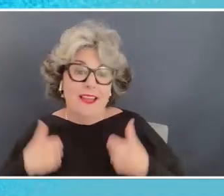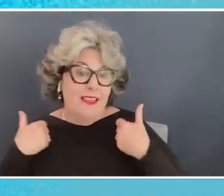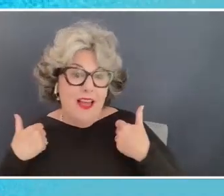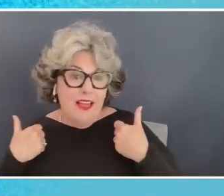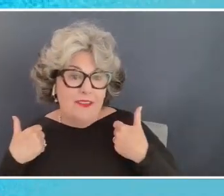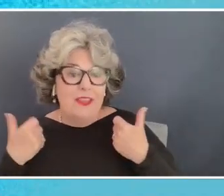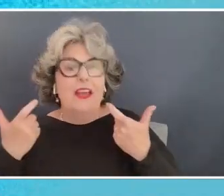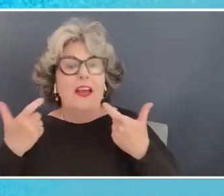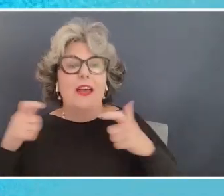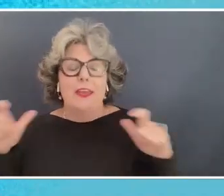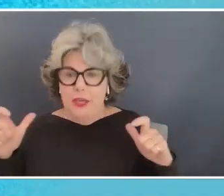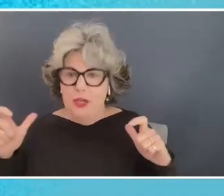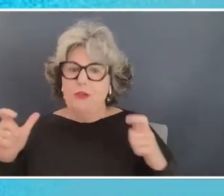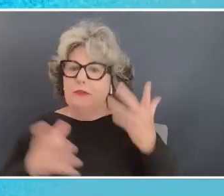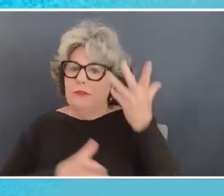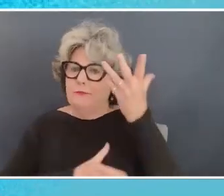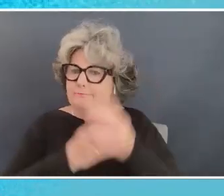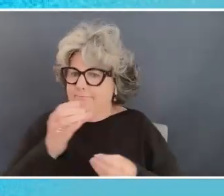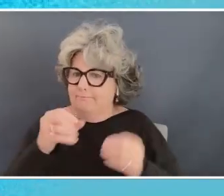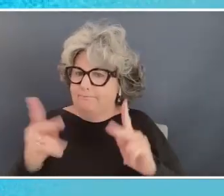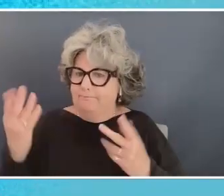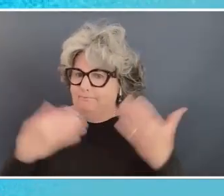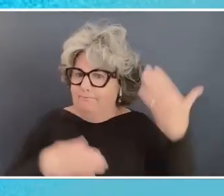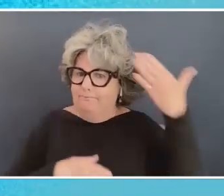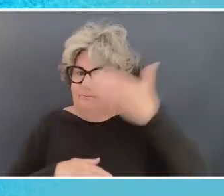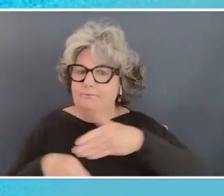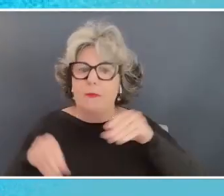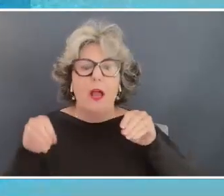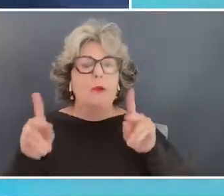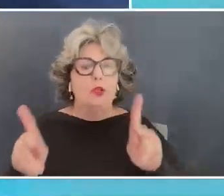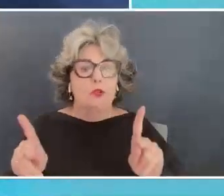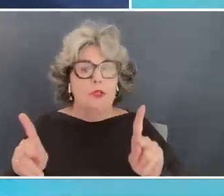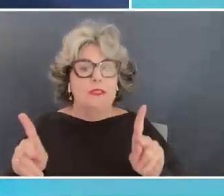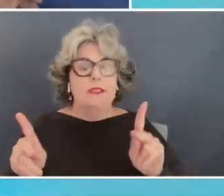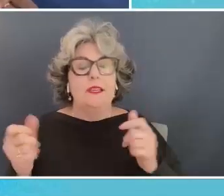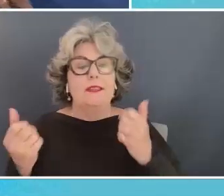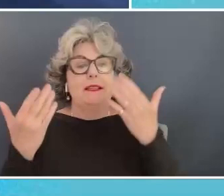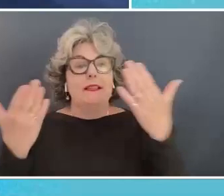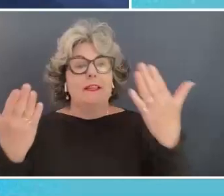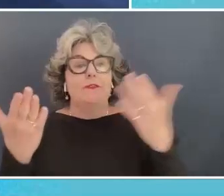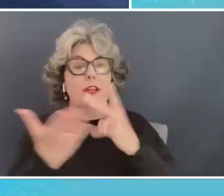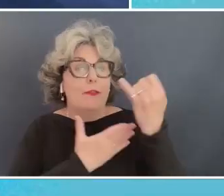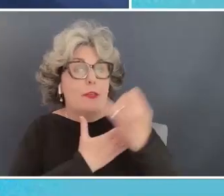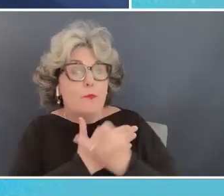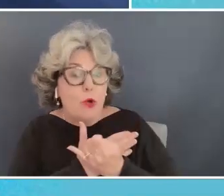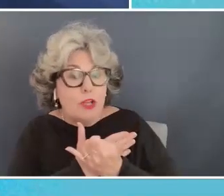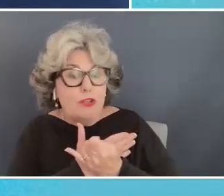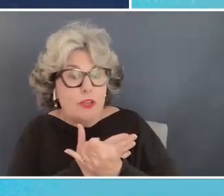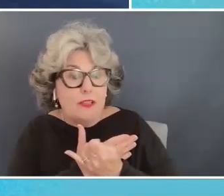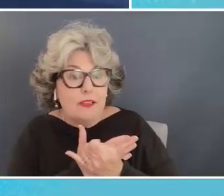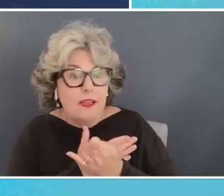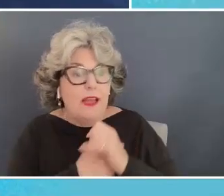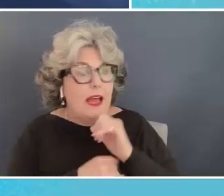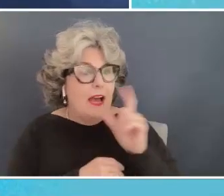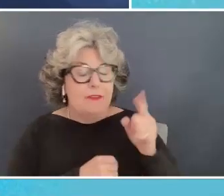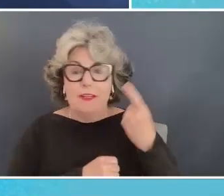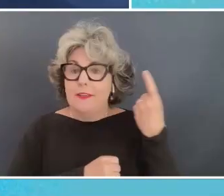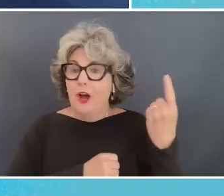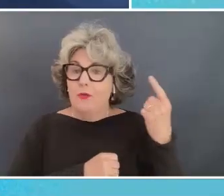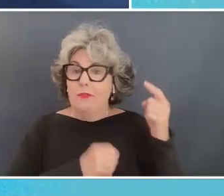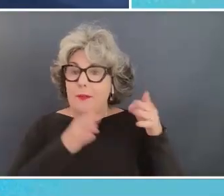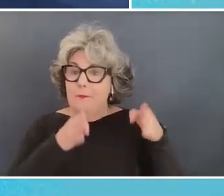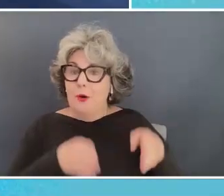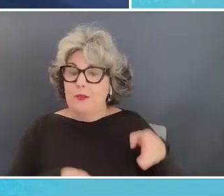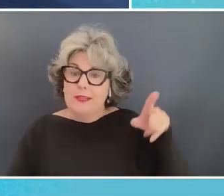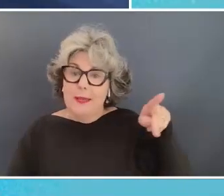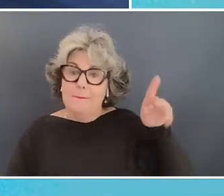missed opportunity I think in the delivery of that project because I know I wasn't the only Peace Corps volunteer told to do